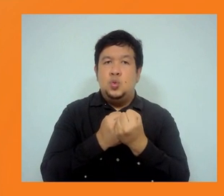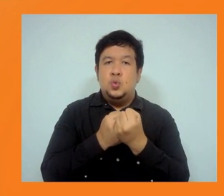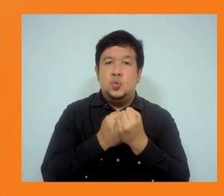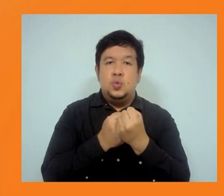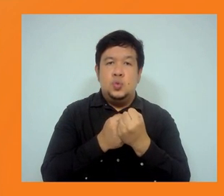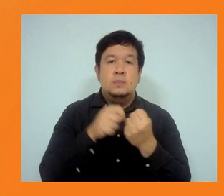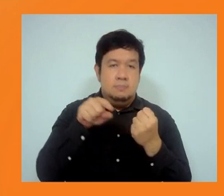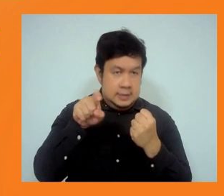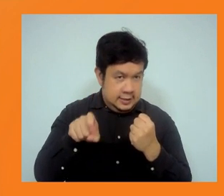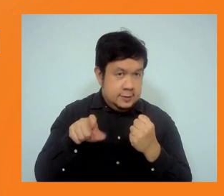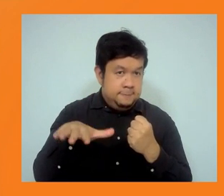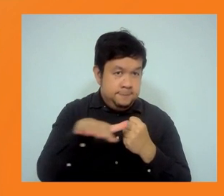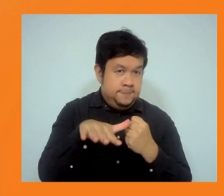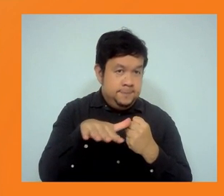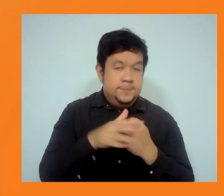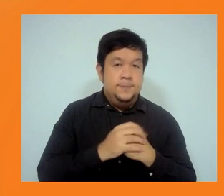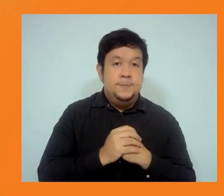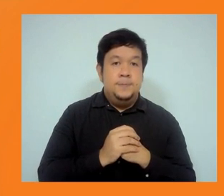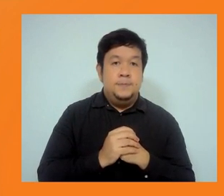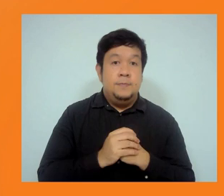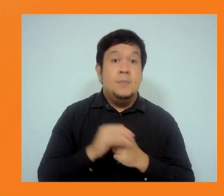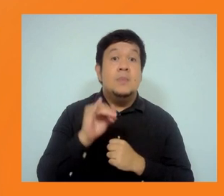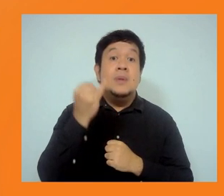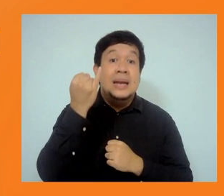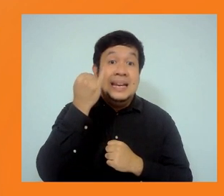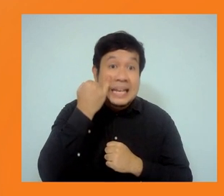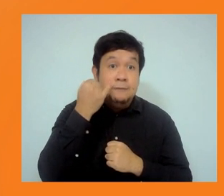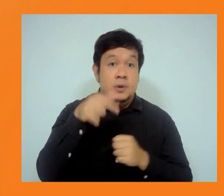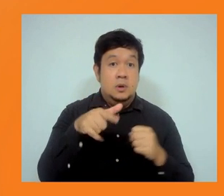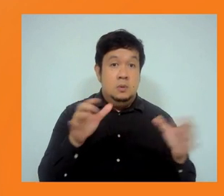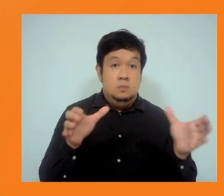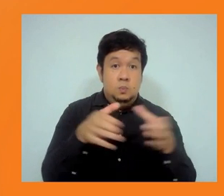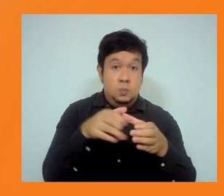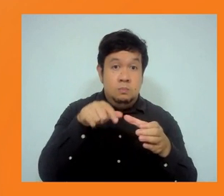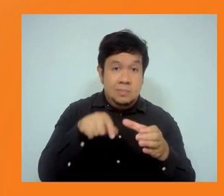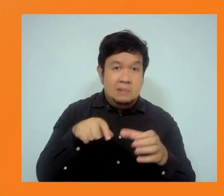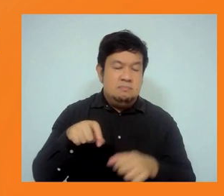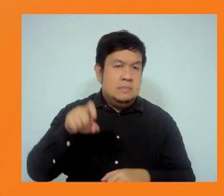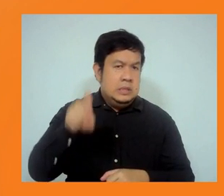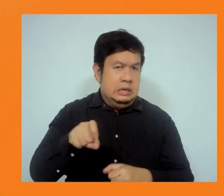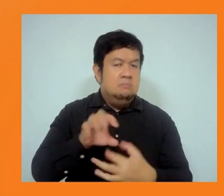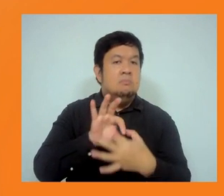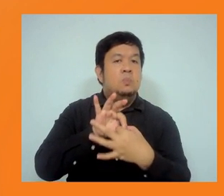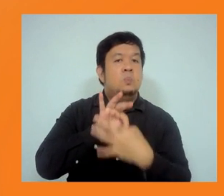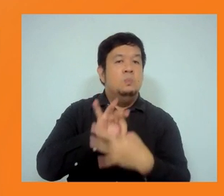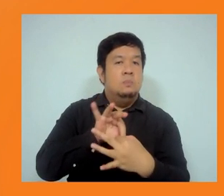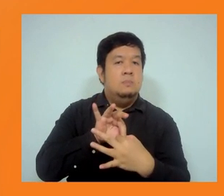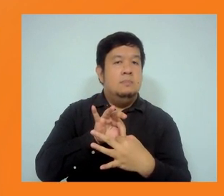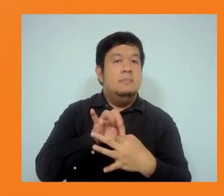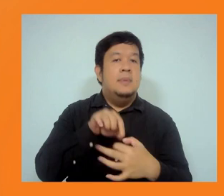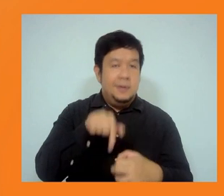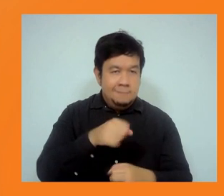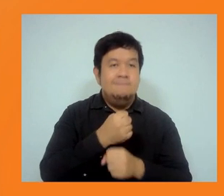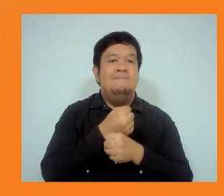finally, on stakeholder engagement, we understand the need for creating a safe space for affected people in civil society to